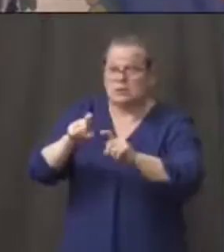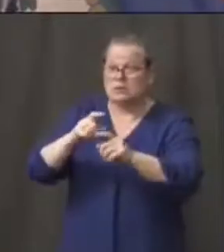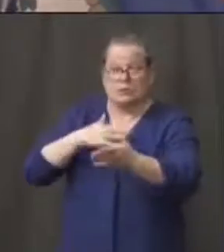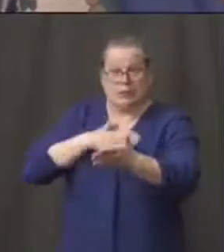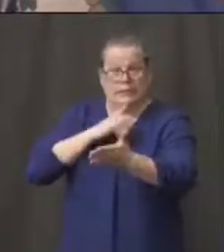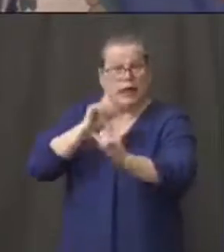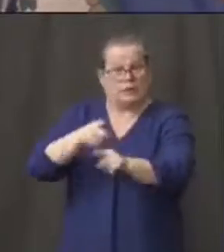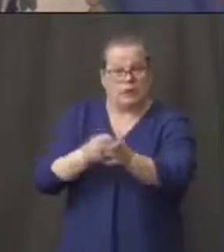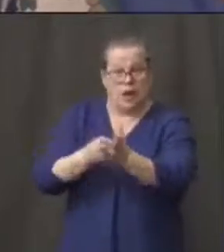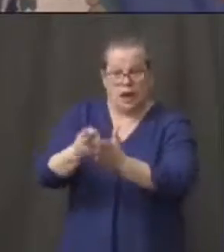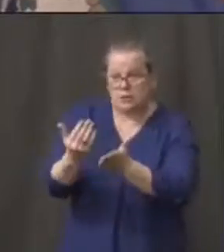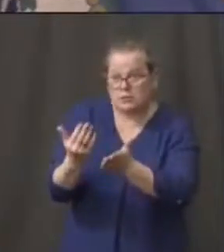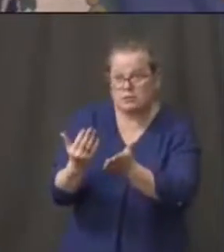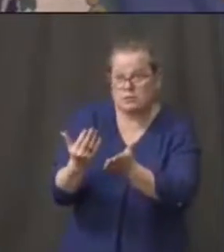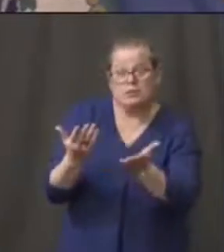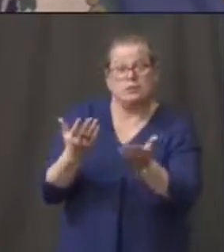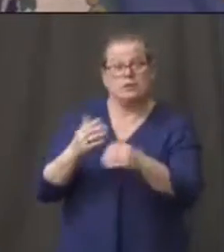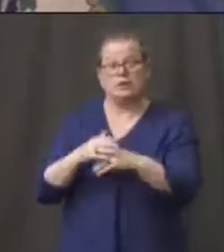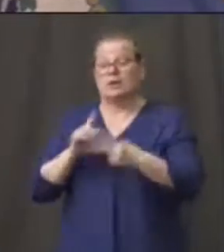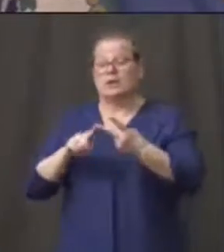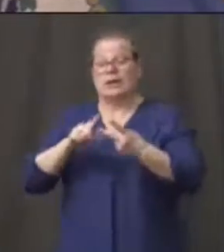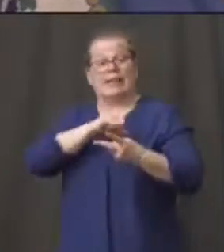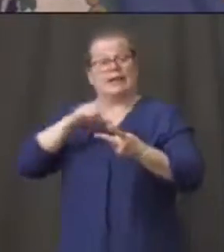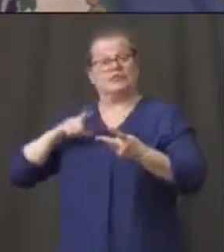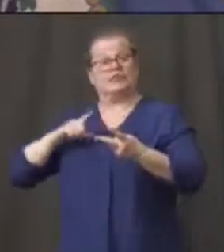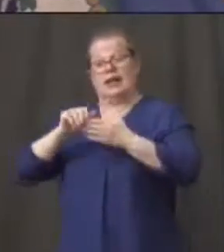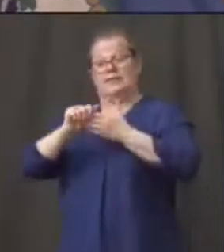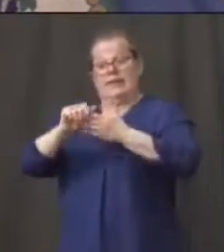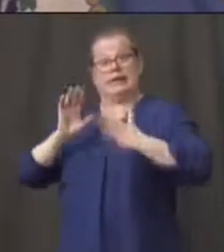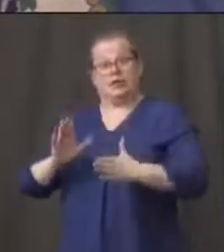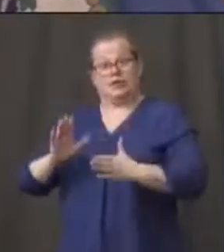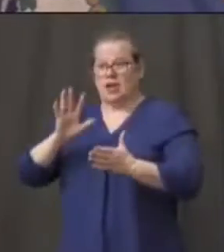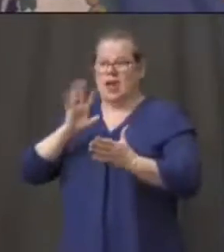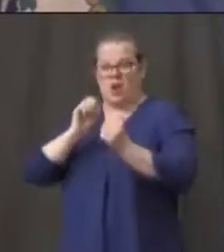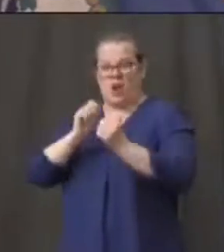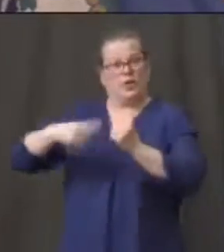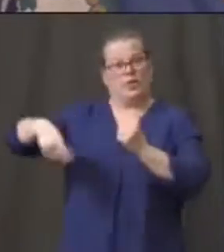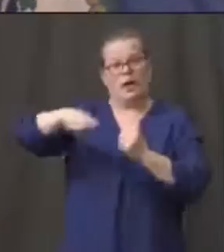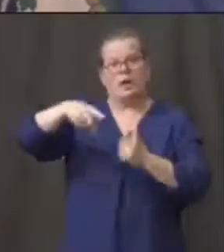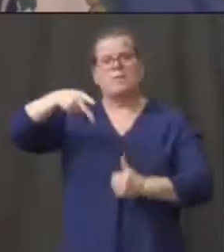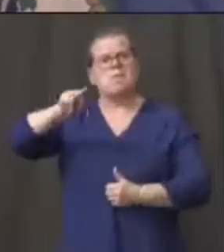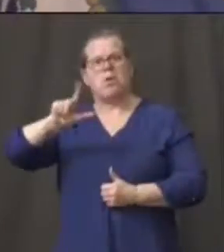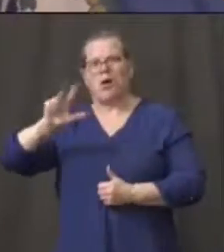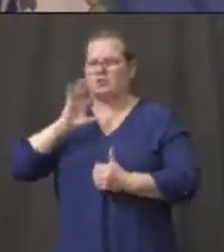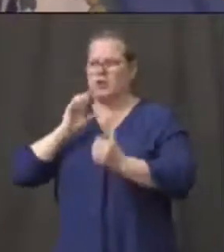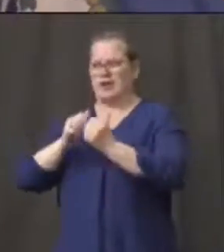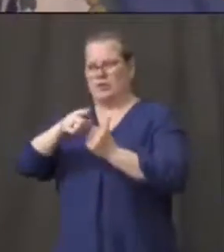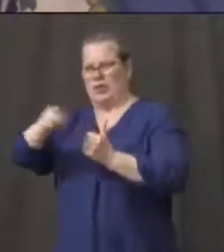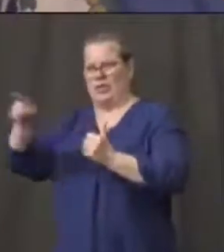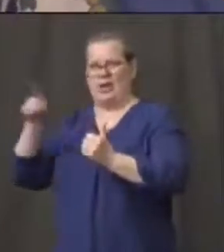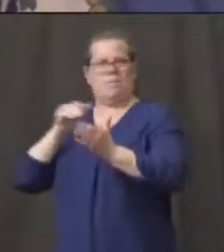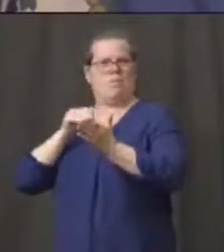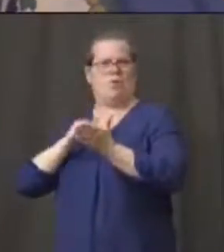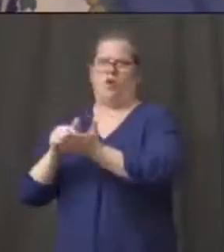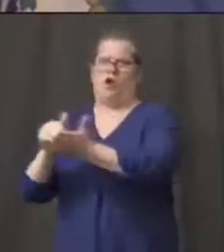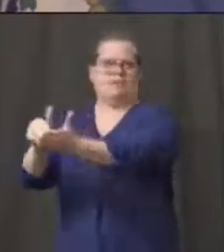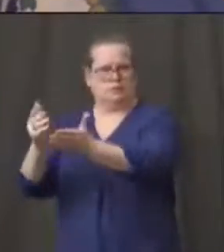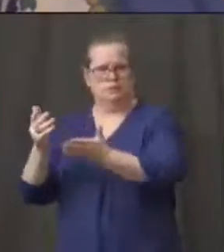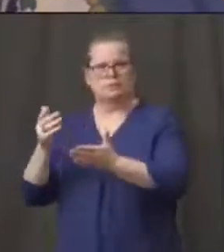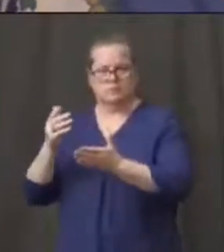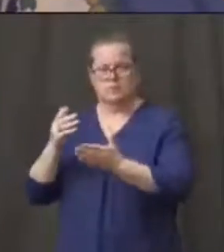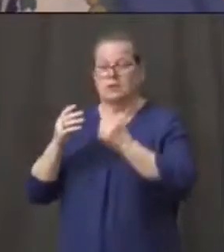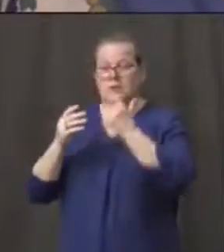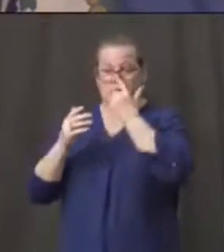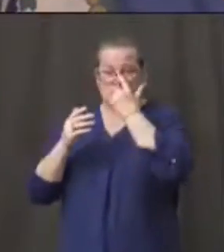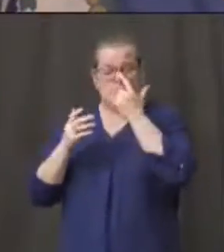legislative leaders quite a bit. Paul talks formally with them a lot more than quite a bit. Just to make sure that we all know